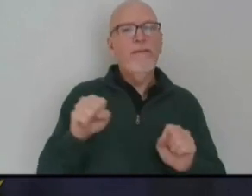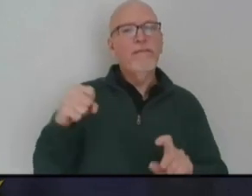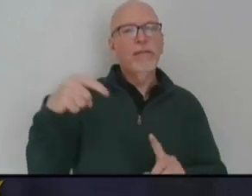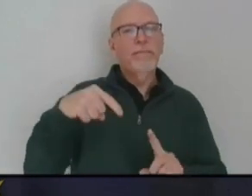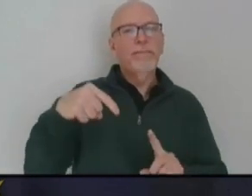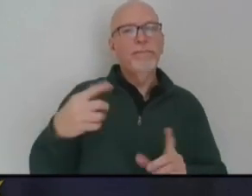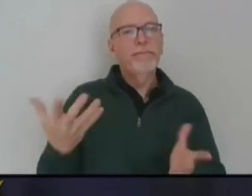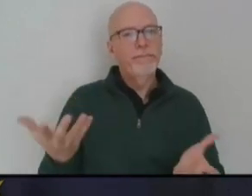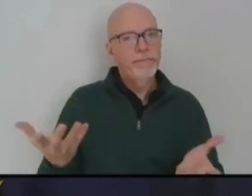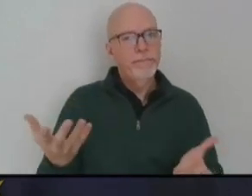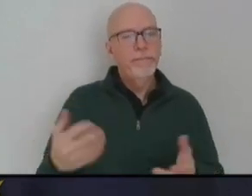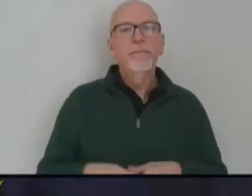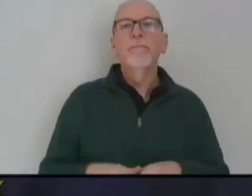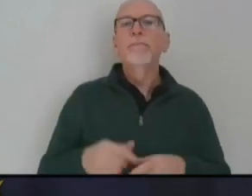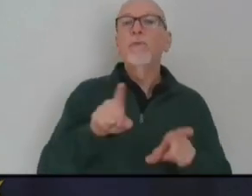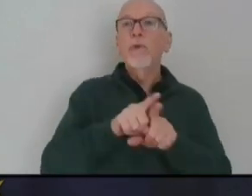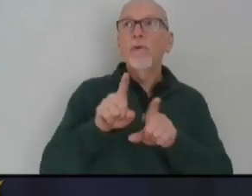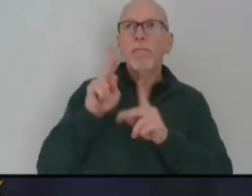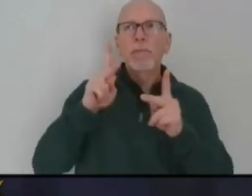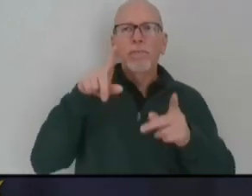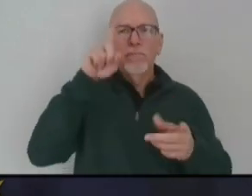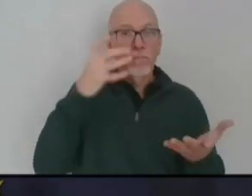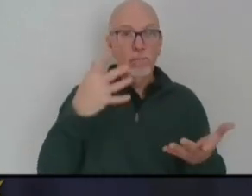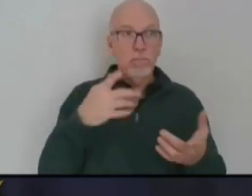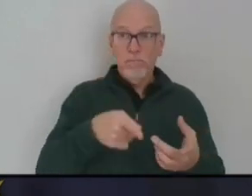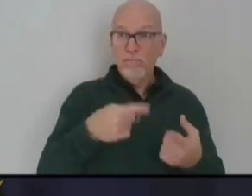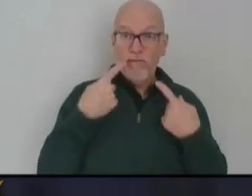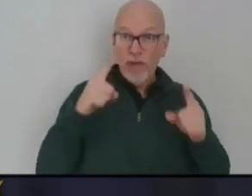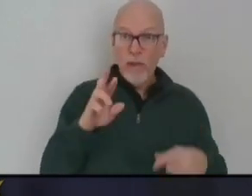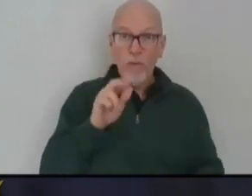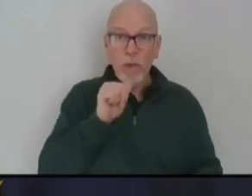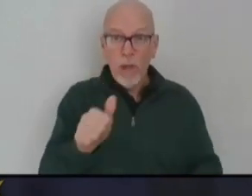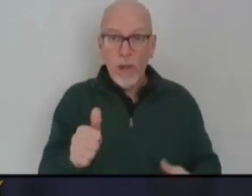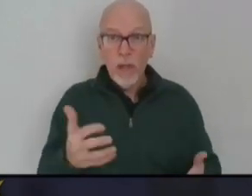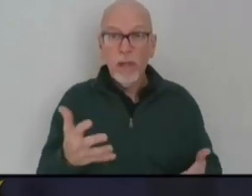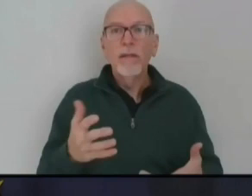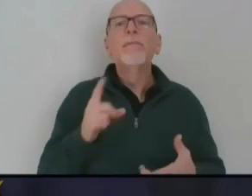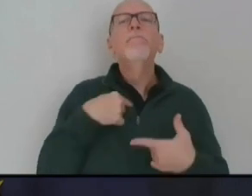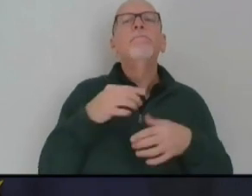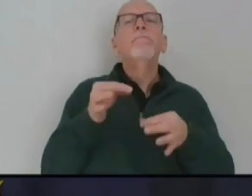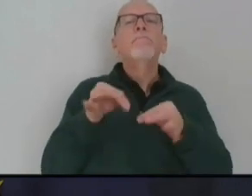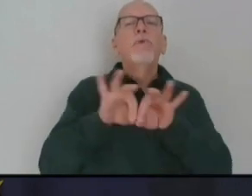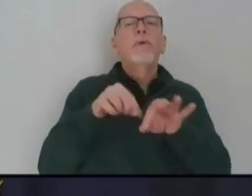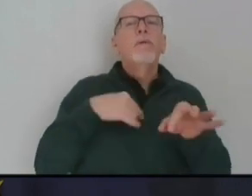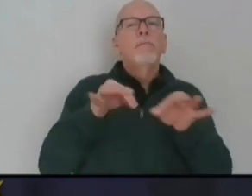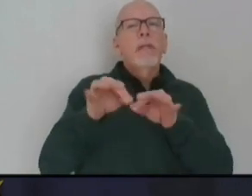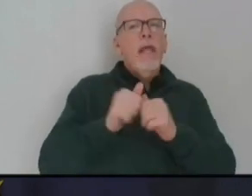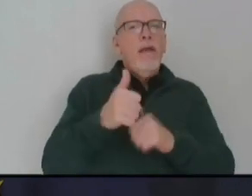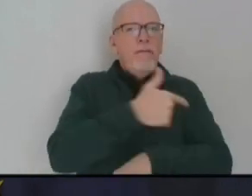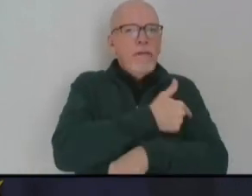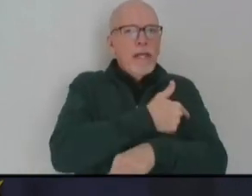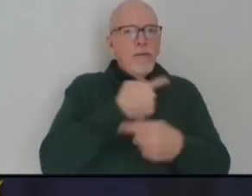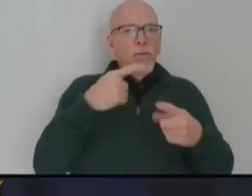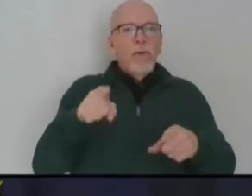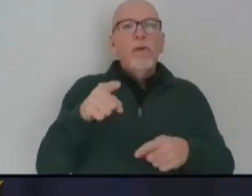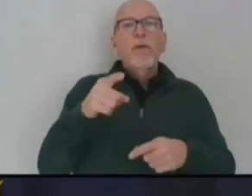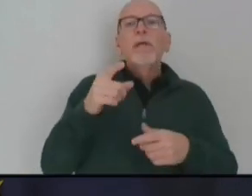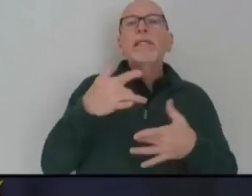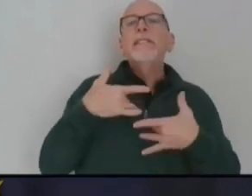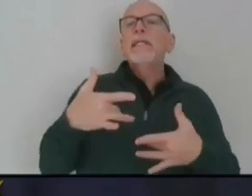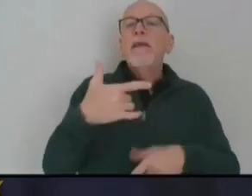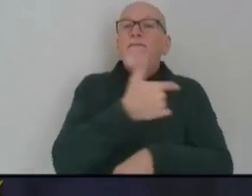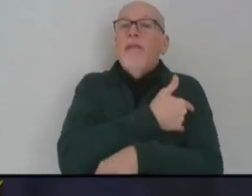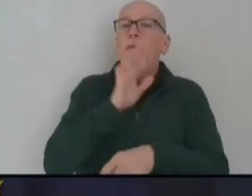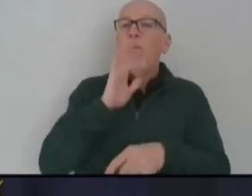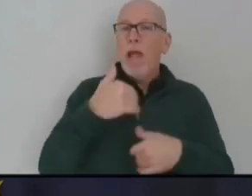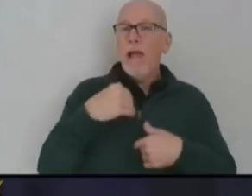get questions about how effective it is. It's important to understand how vaccines work. Many vaccines put a weakened or inactivated germ